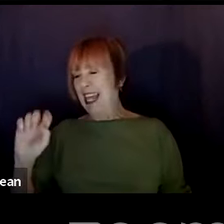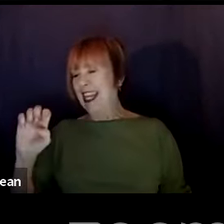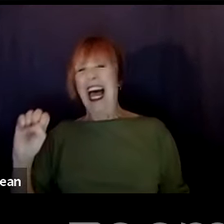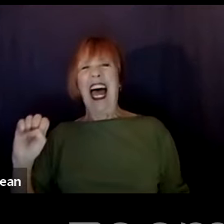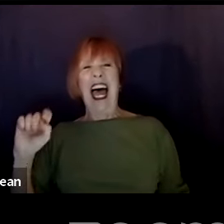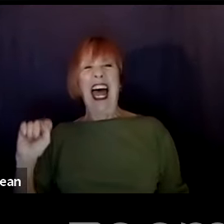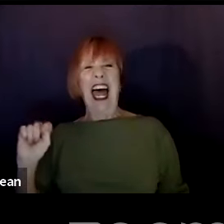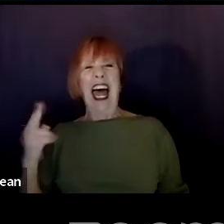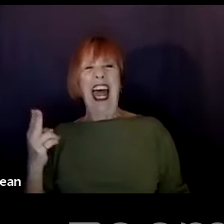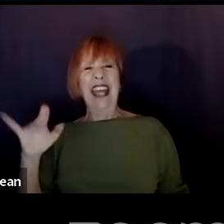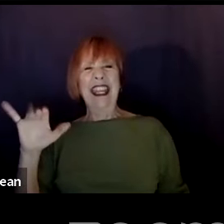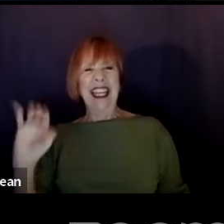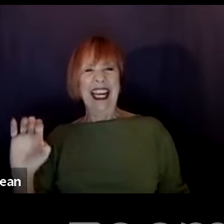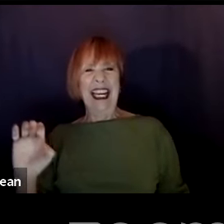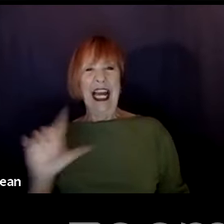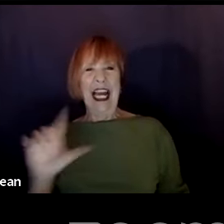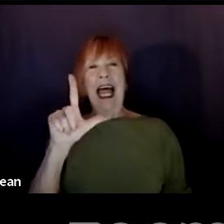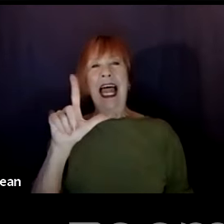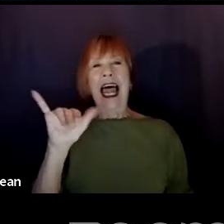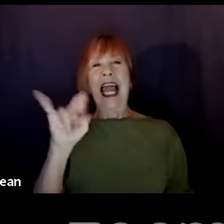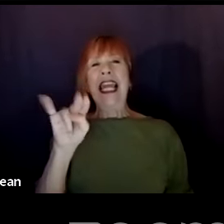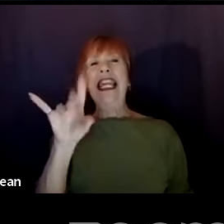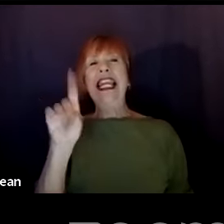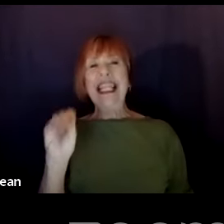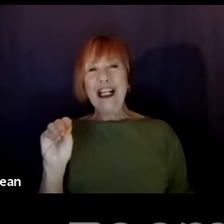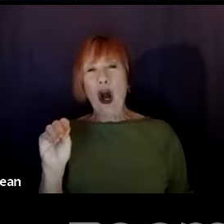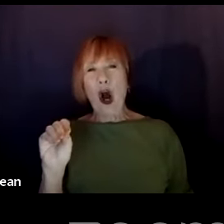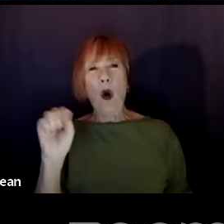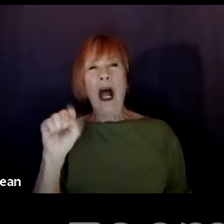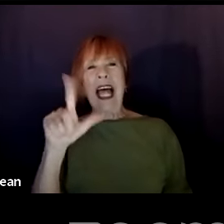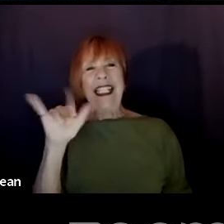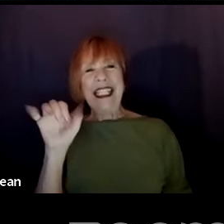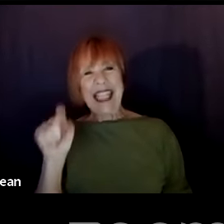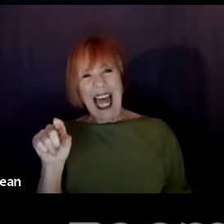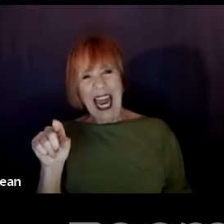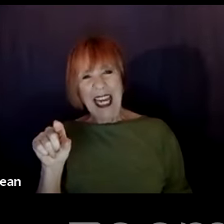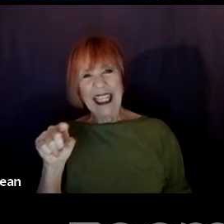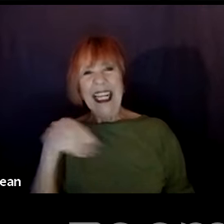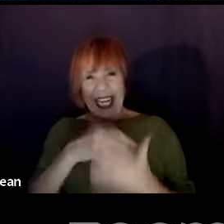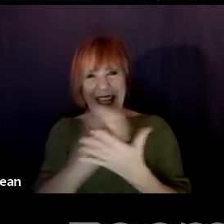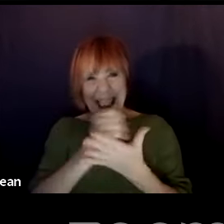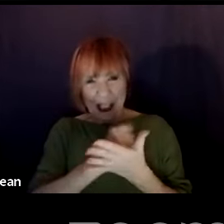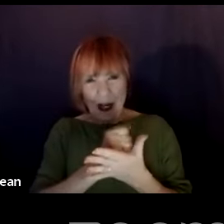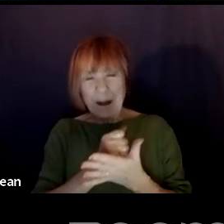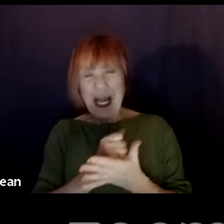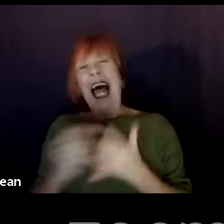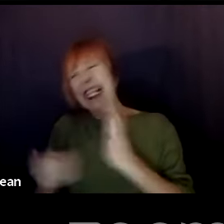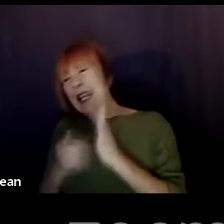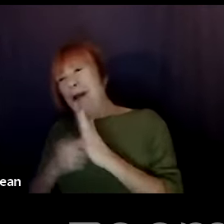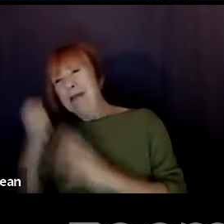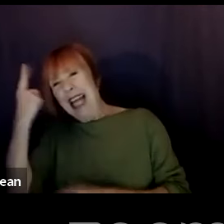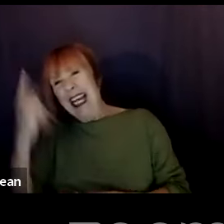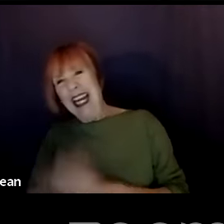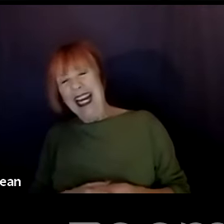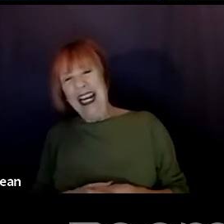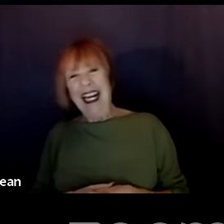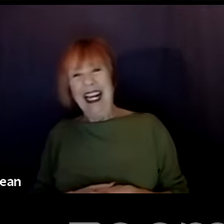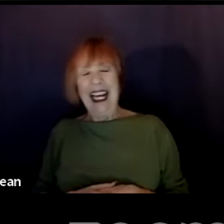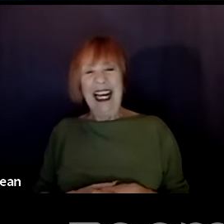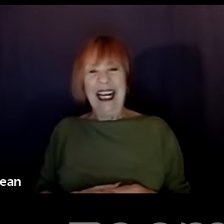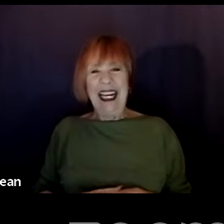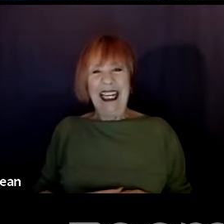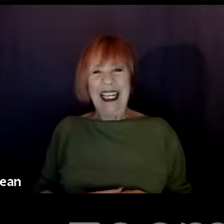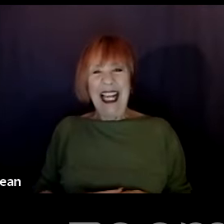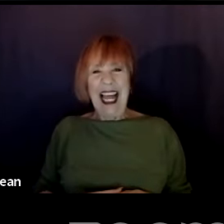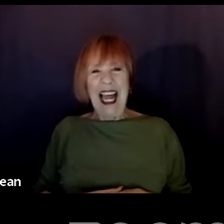into the script. And sometimes I get it. Like I've written a script and I had someone saying like, that's fire. I don't